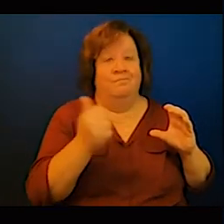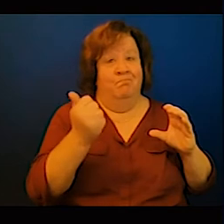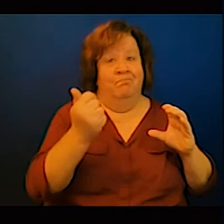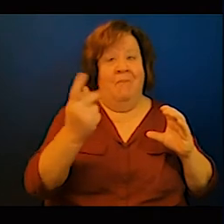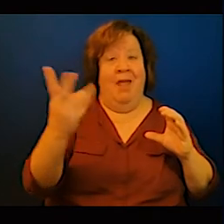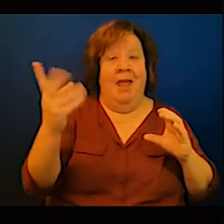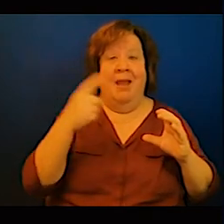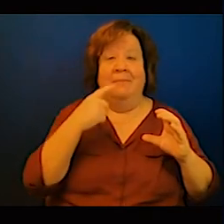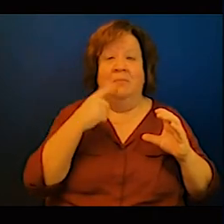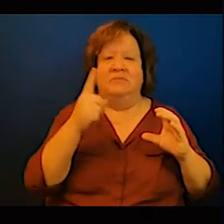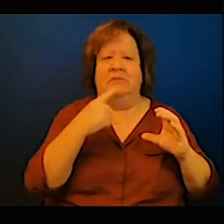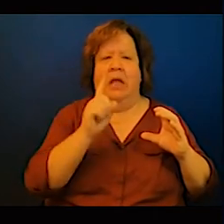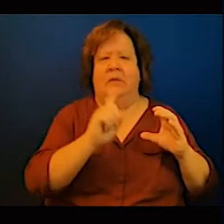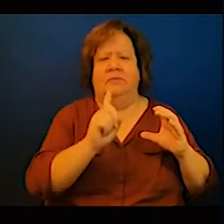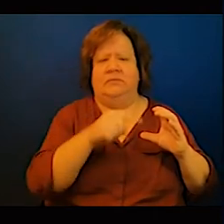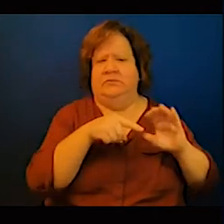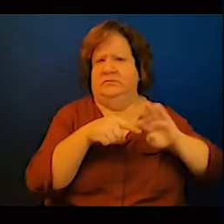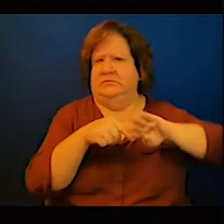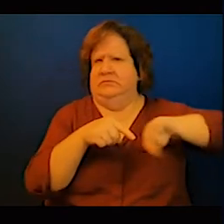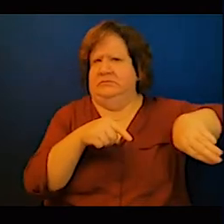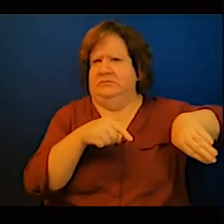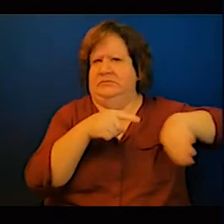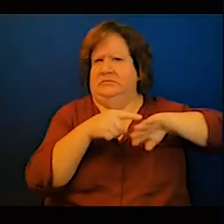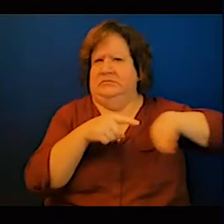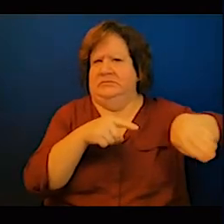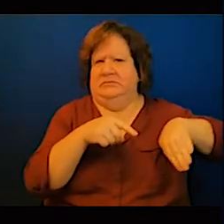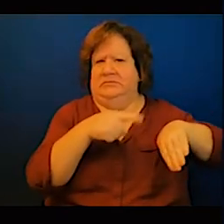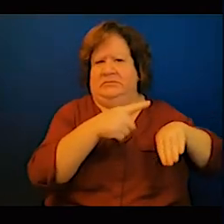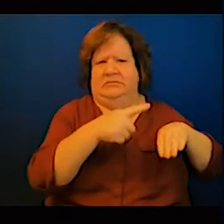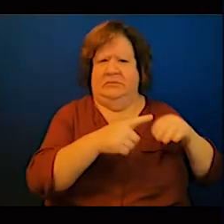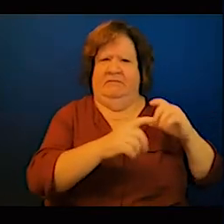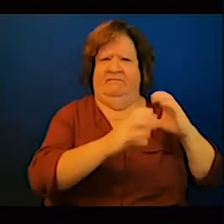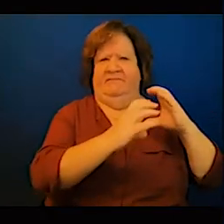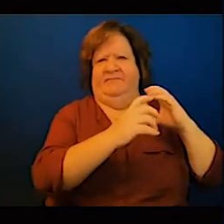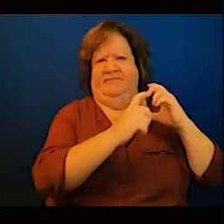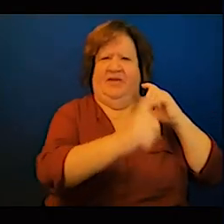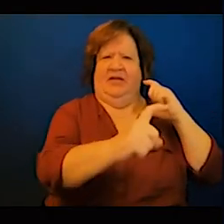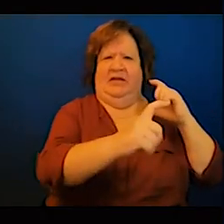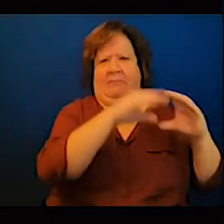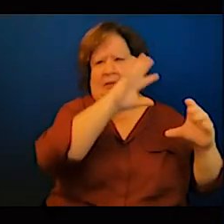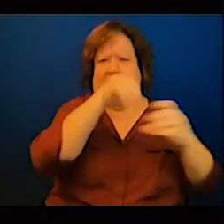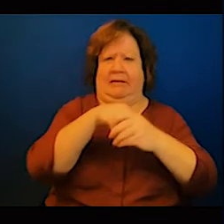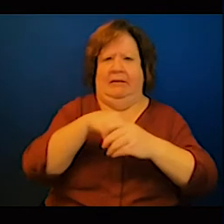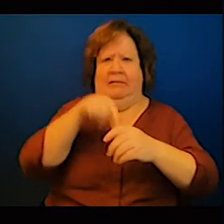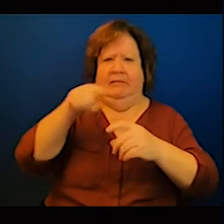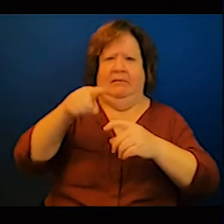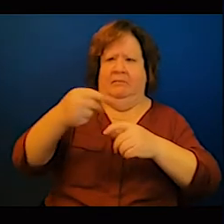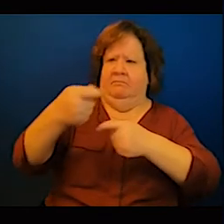say that because there's a common differentiated responsibility